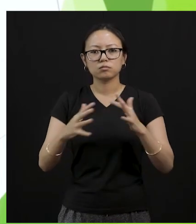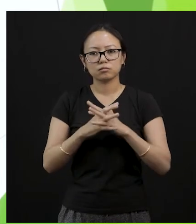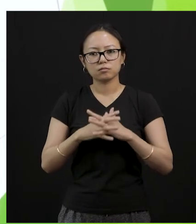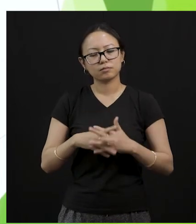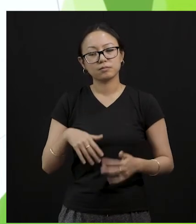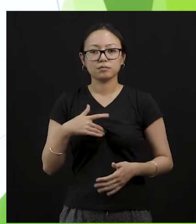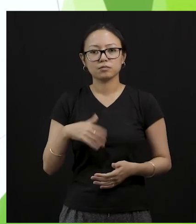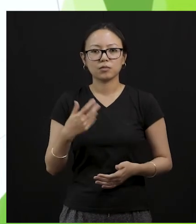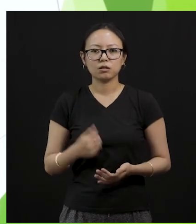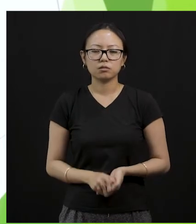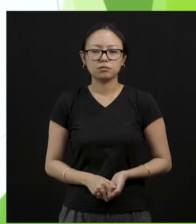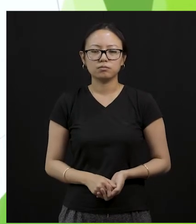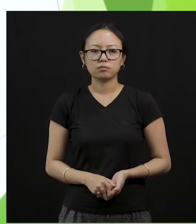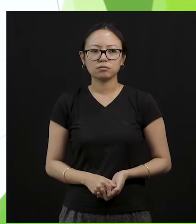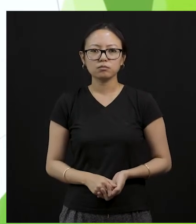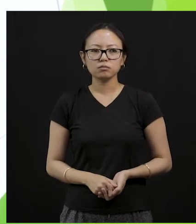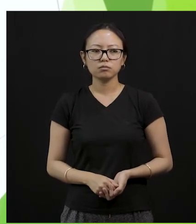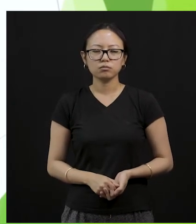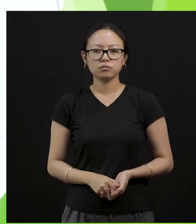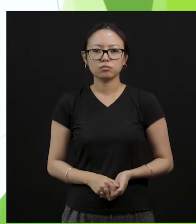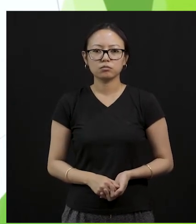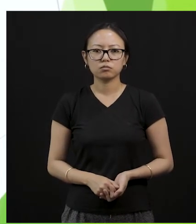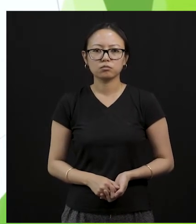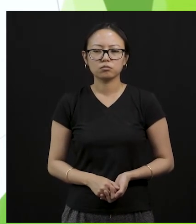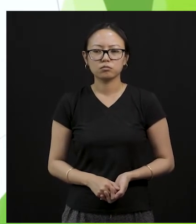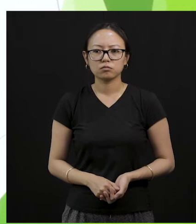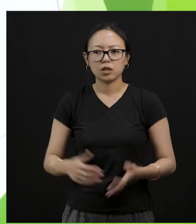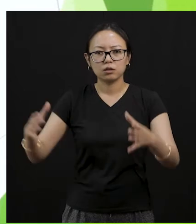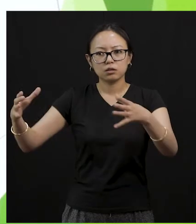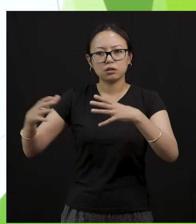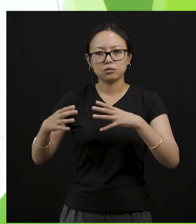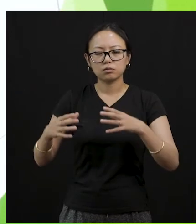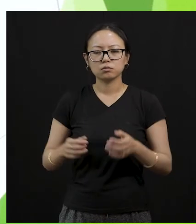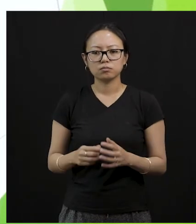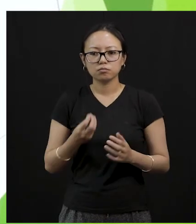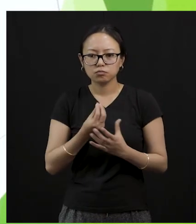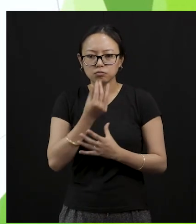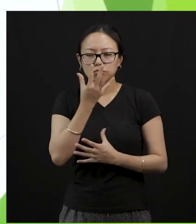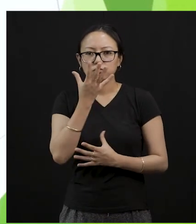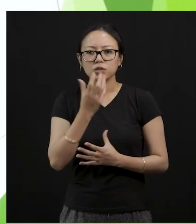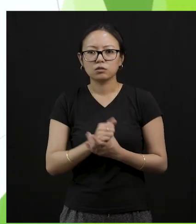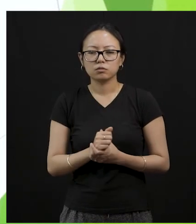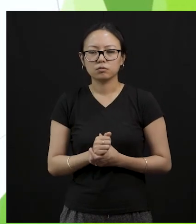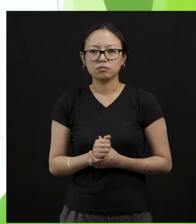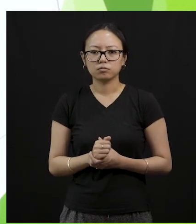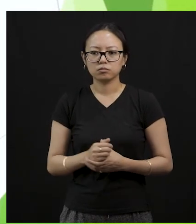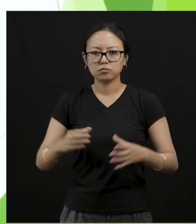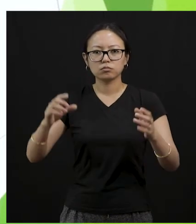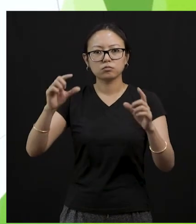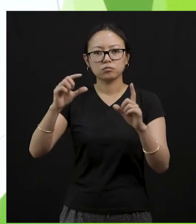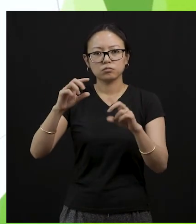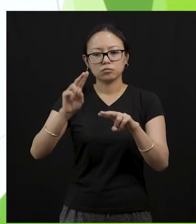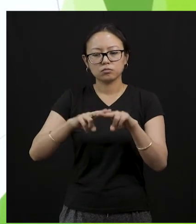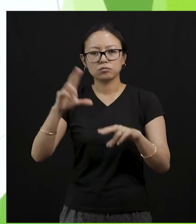is very simple and you can do it this at home. Take a flower pot, put a manure in the flower pot which is